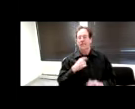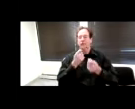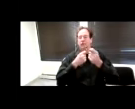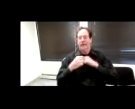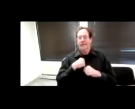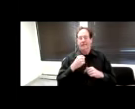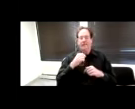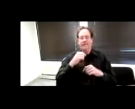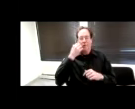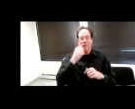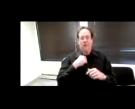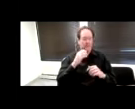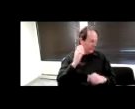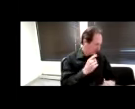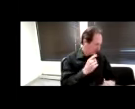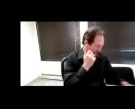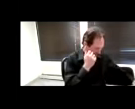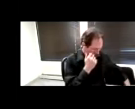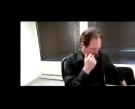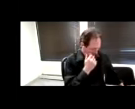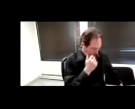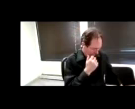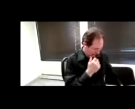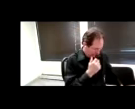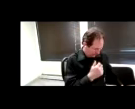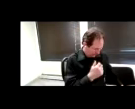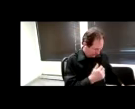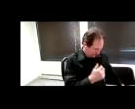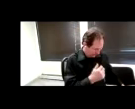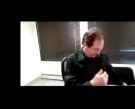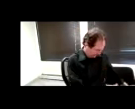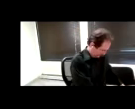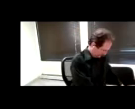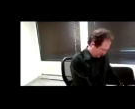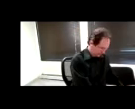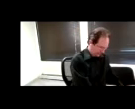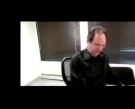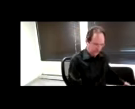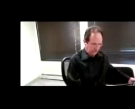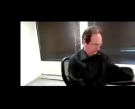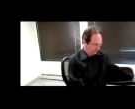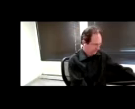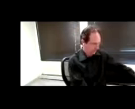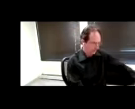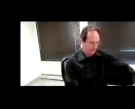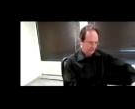relating to the accessibility link. We also have information on ways to caption video,